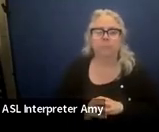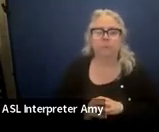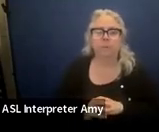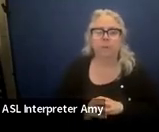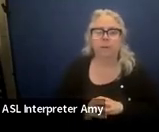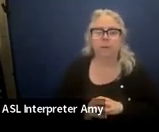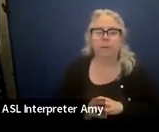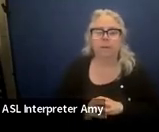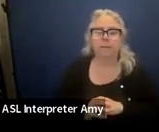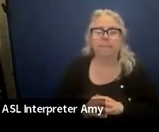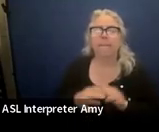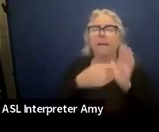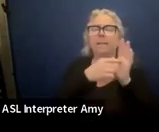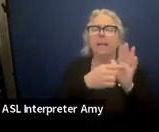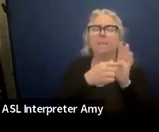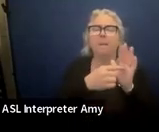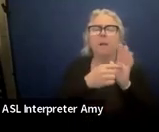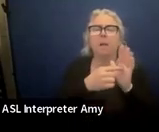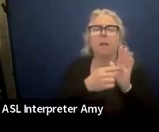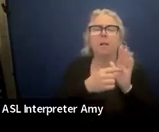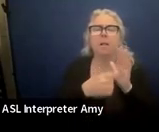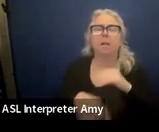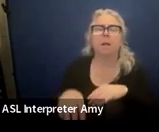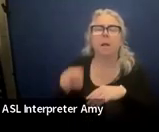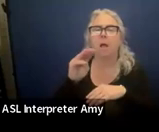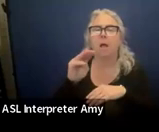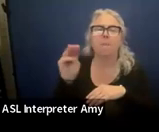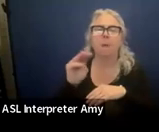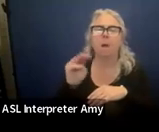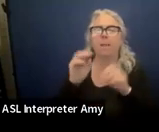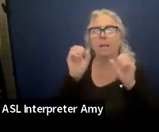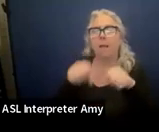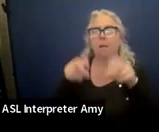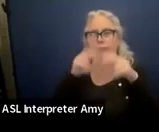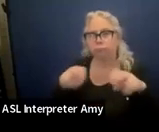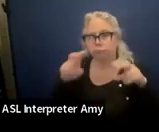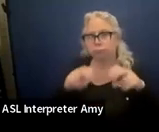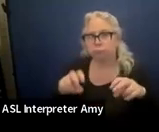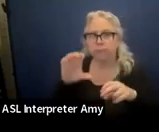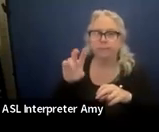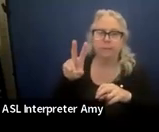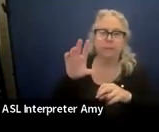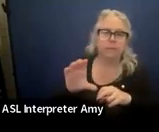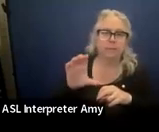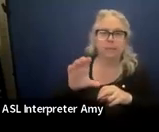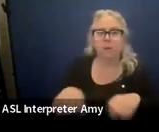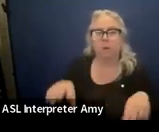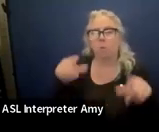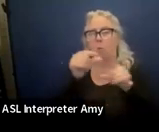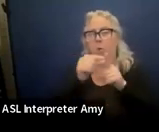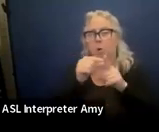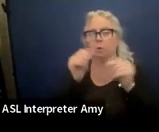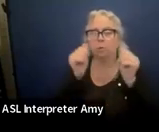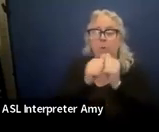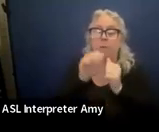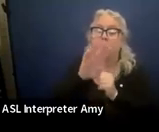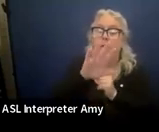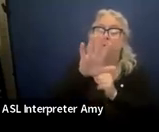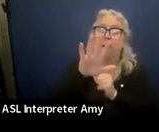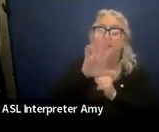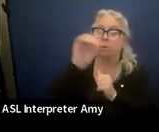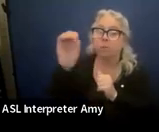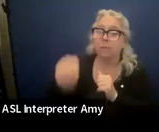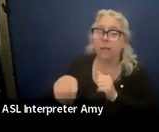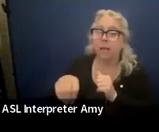So here is an example. Molly can decode CBC words with 45% accuracy. And we want Molly to